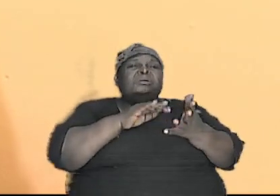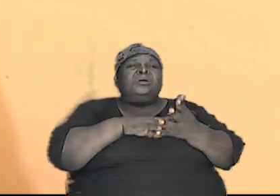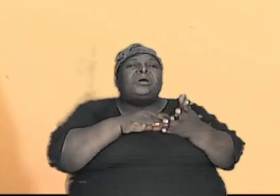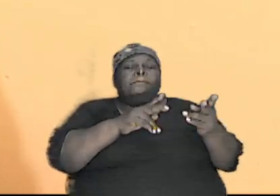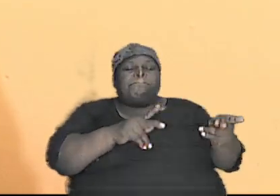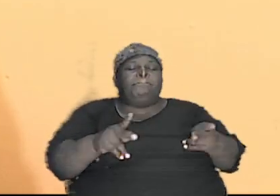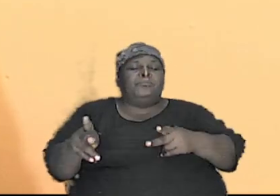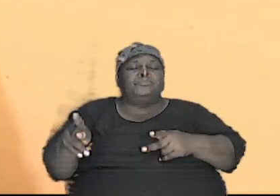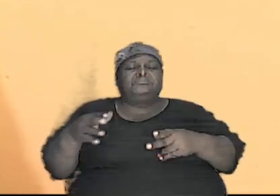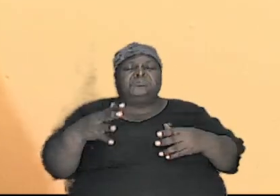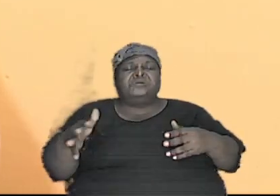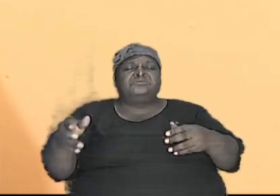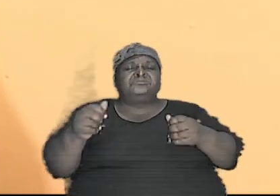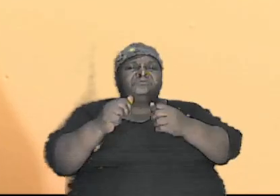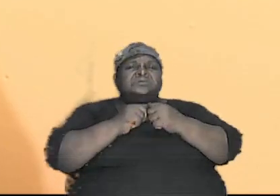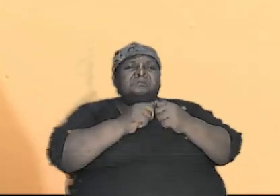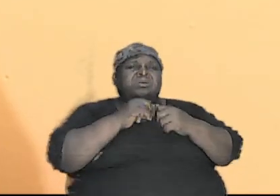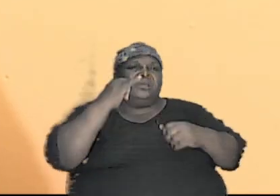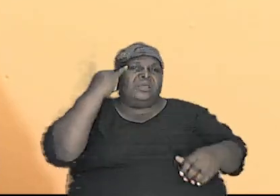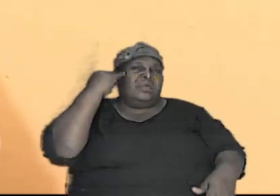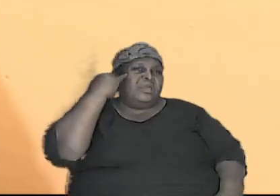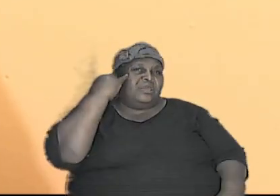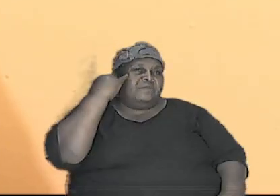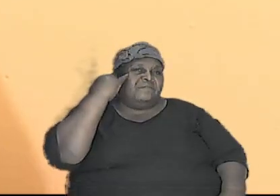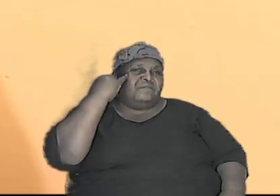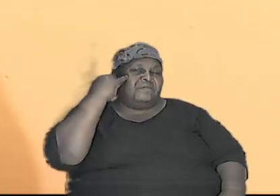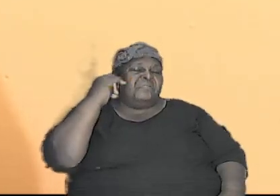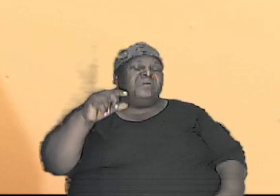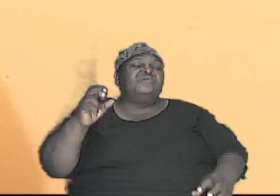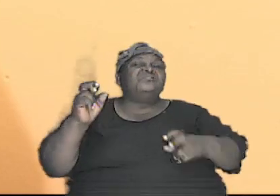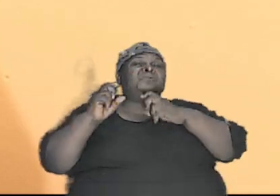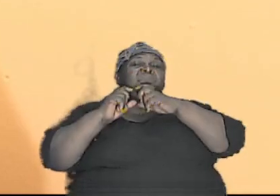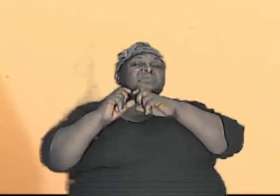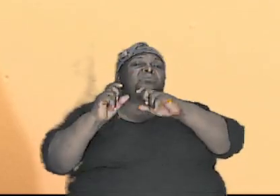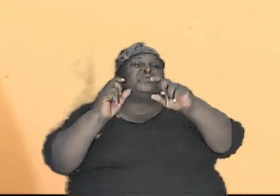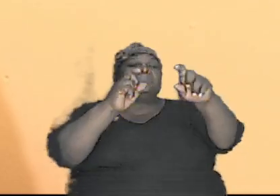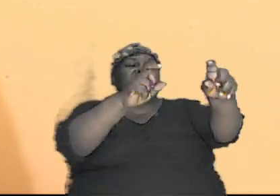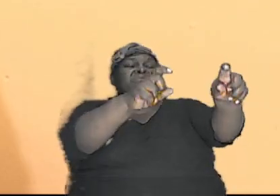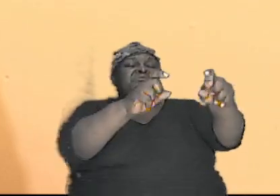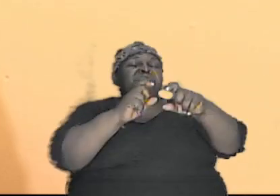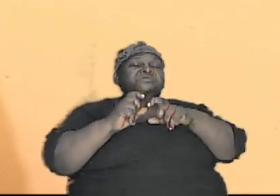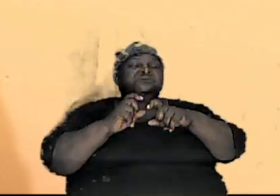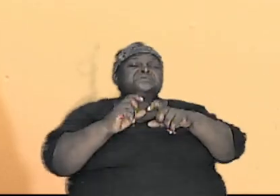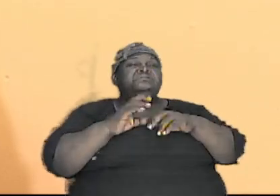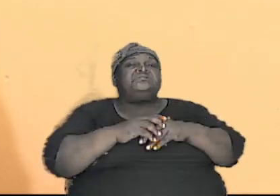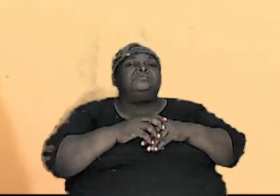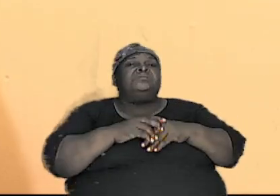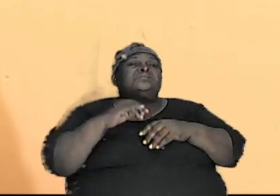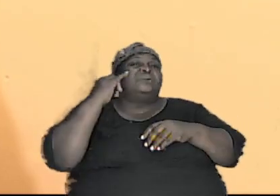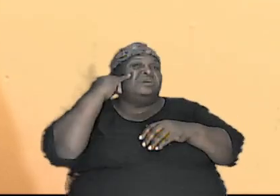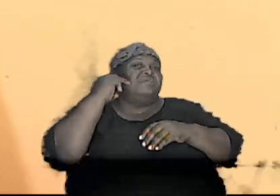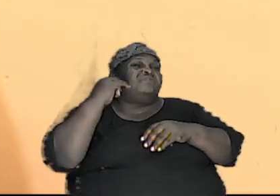together if and this is the question that I'm posing if we all came